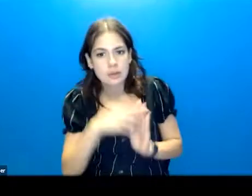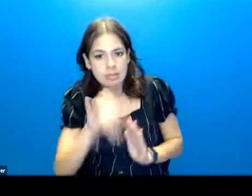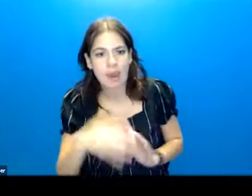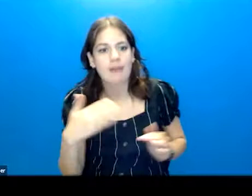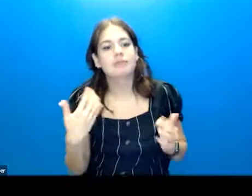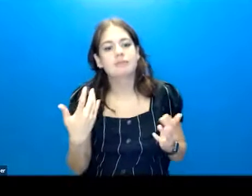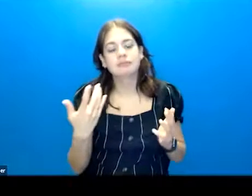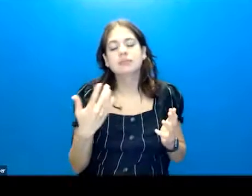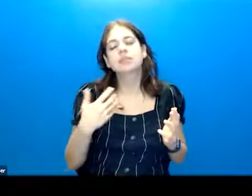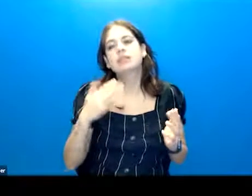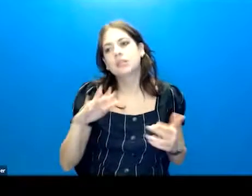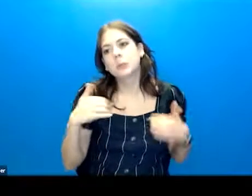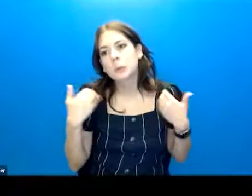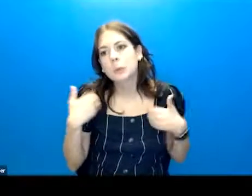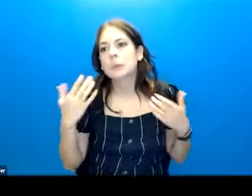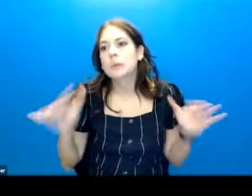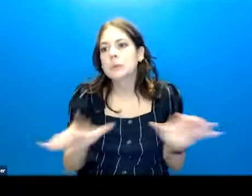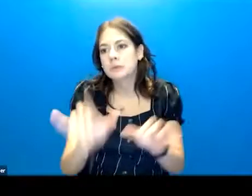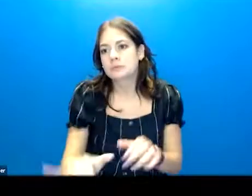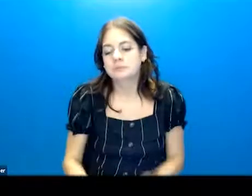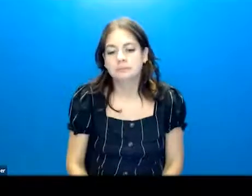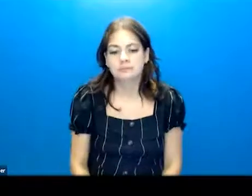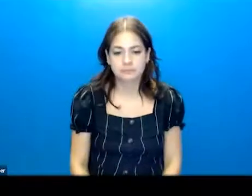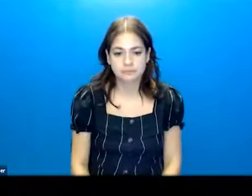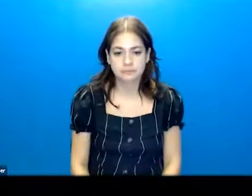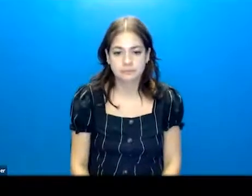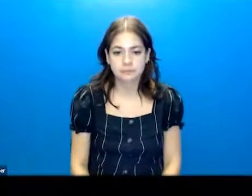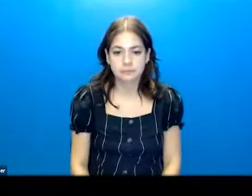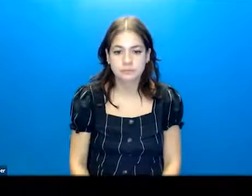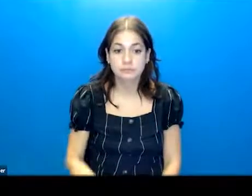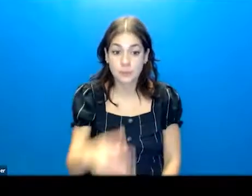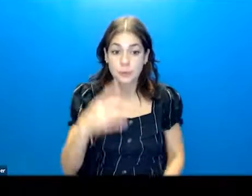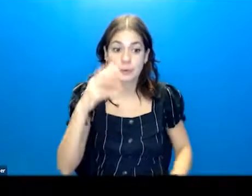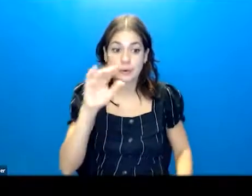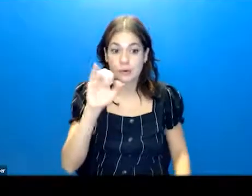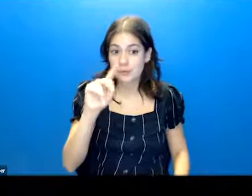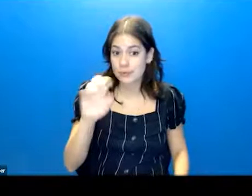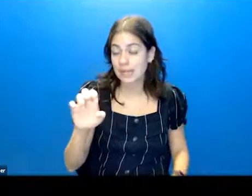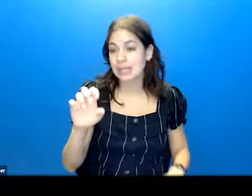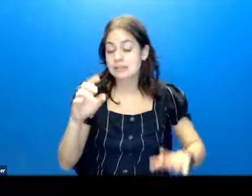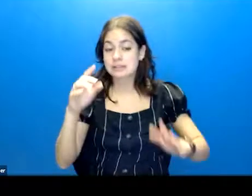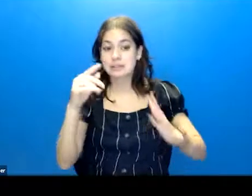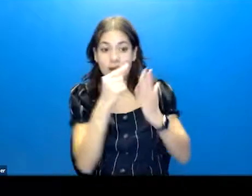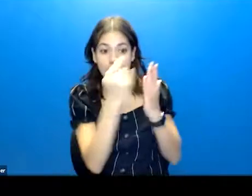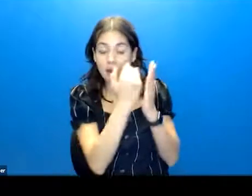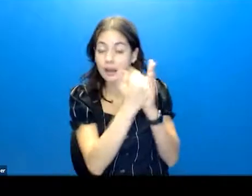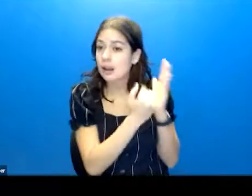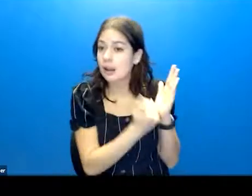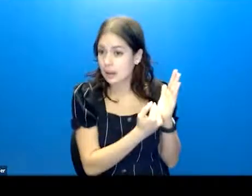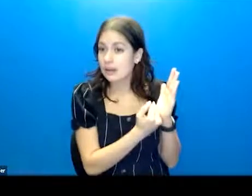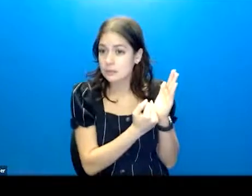on their experiences. So as we are rating ideation, we will rate